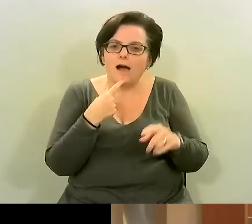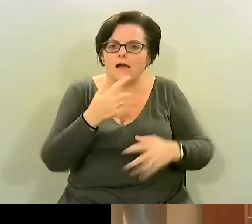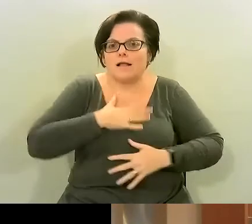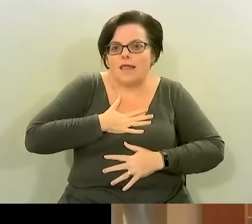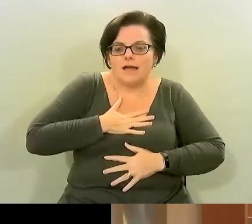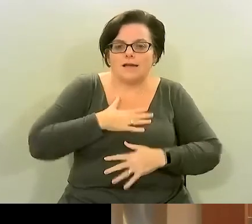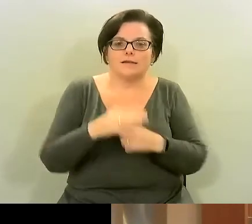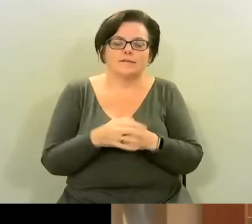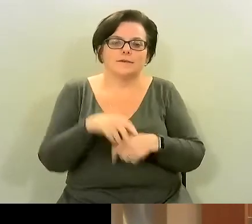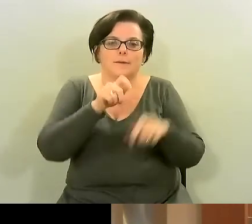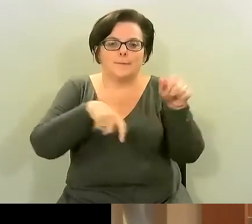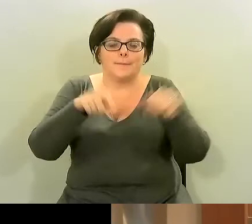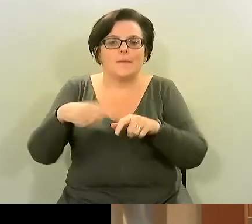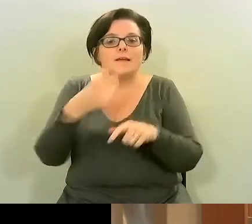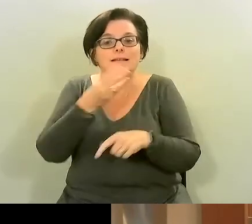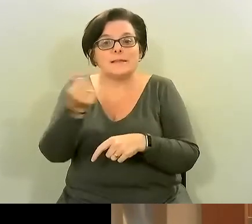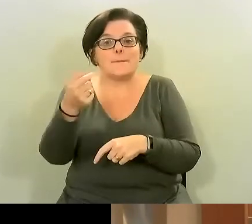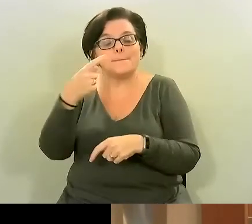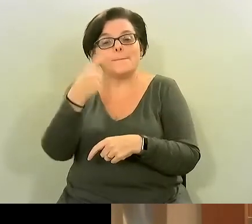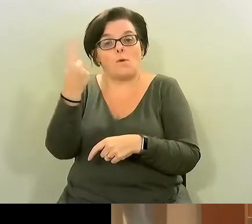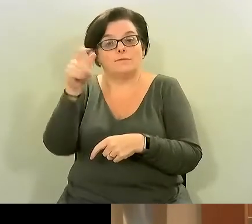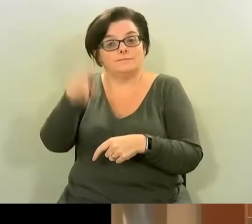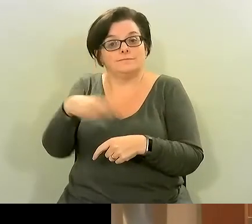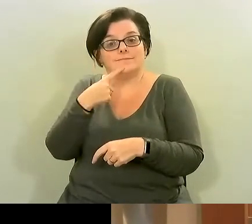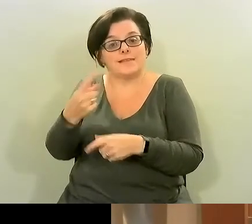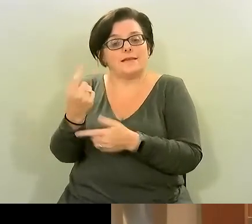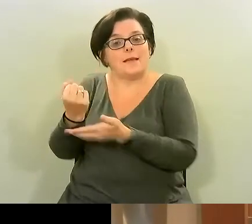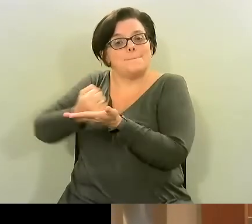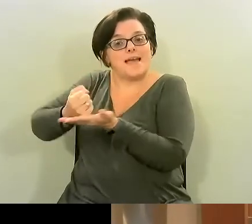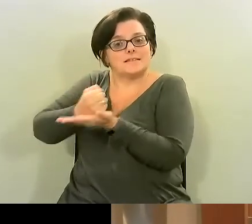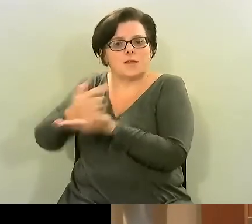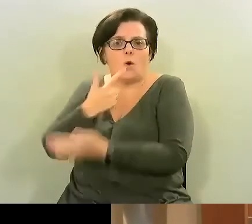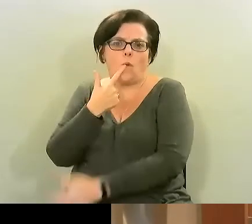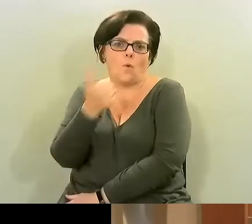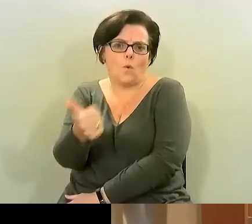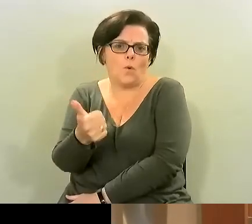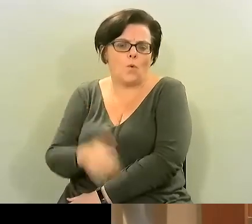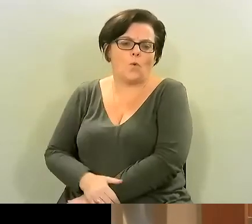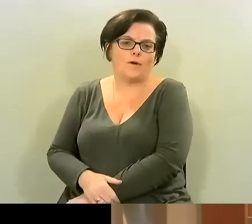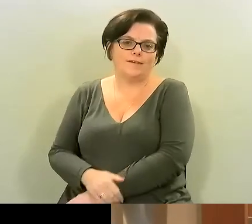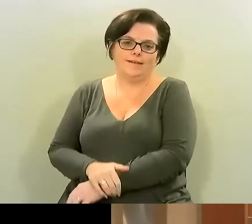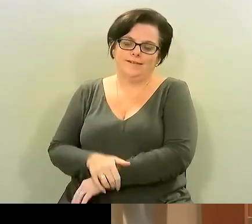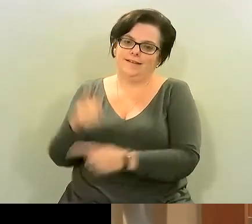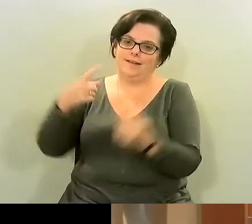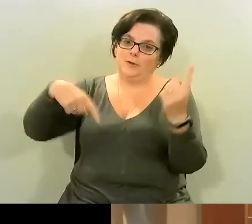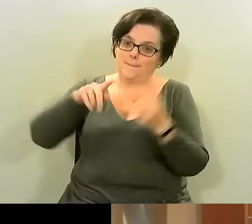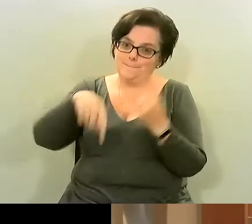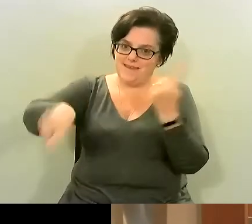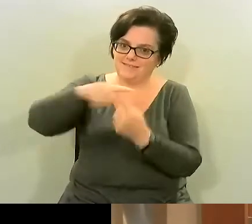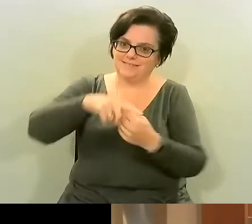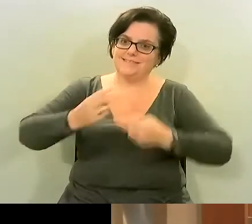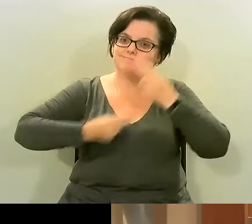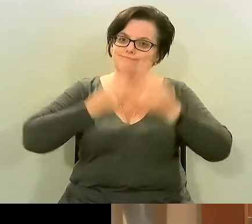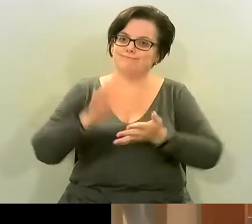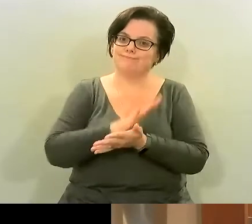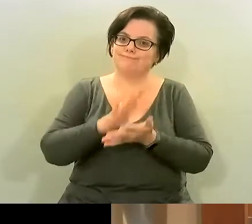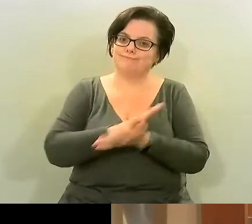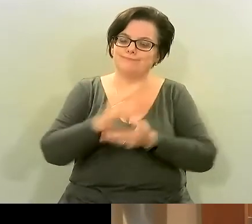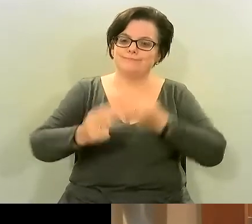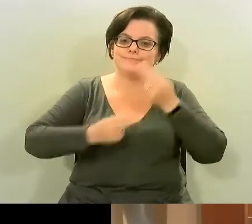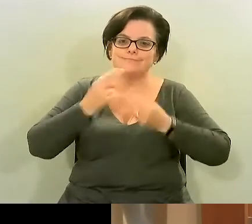comments about how good the pesto is from a couple of people who've made comments of saying they're obviously now enjoying their dinner um